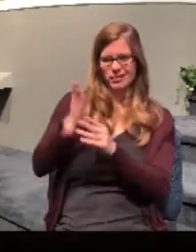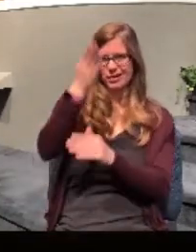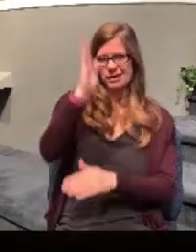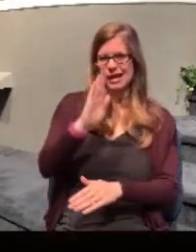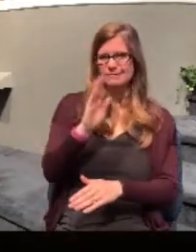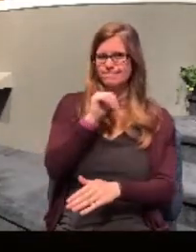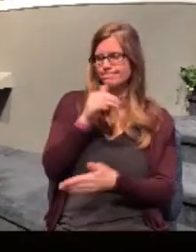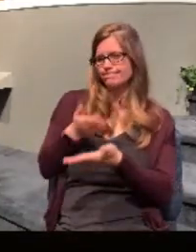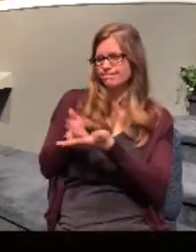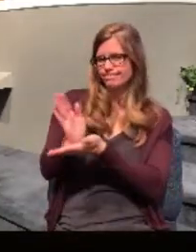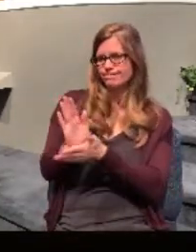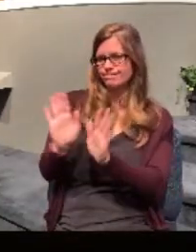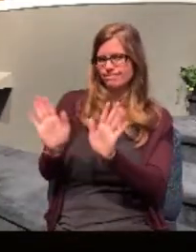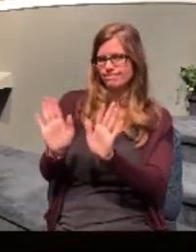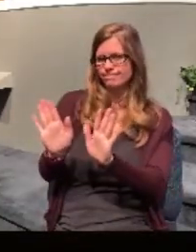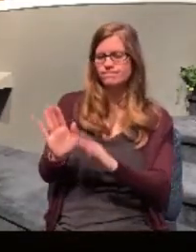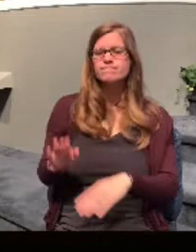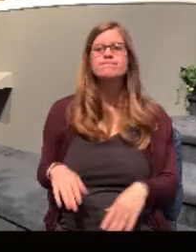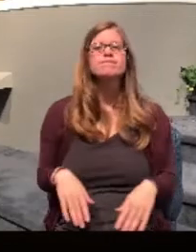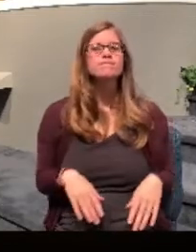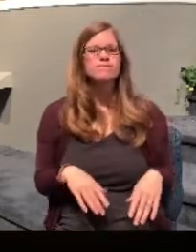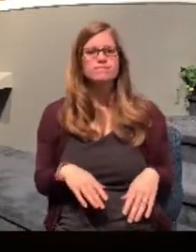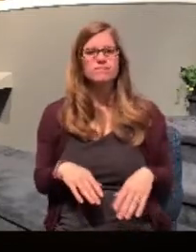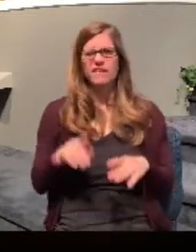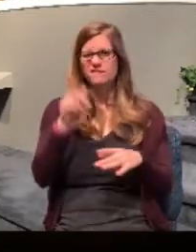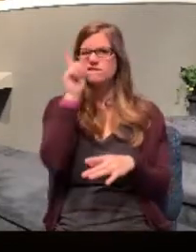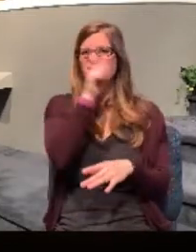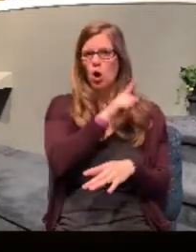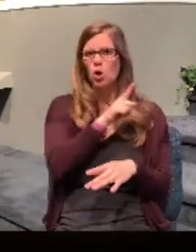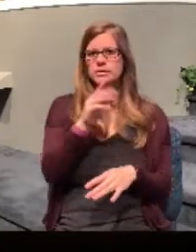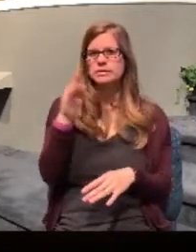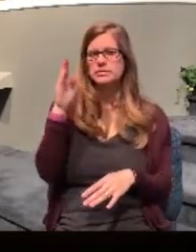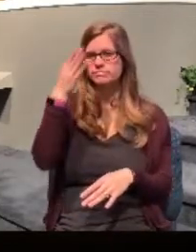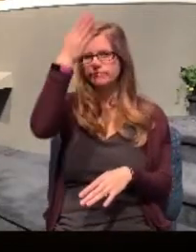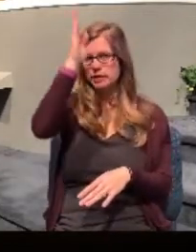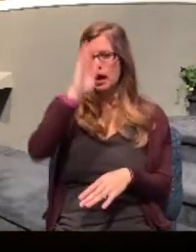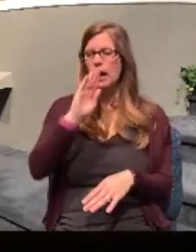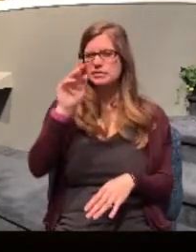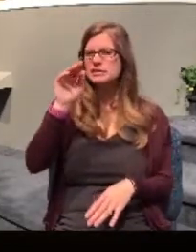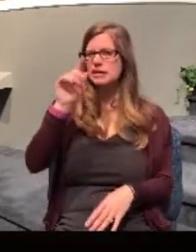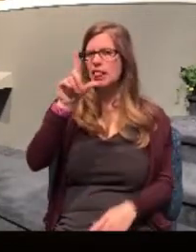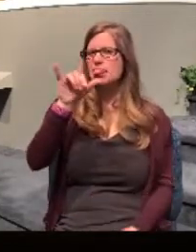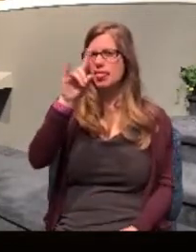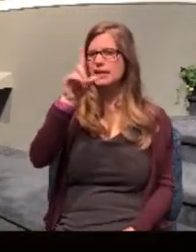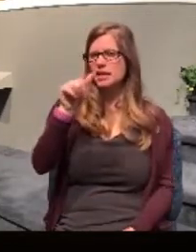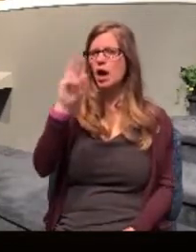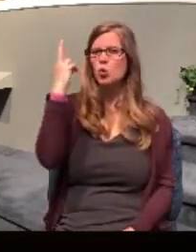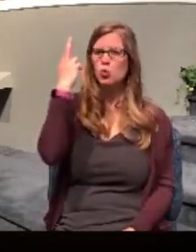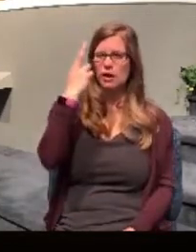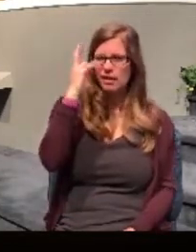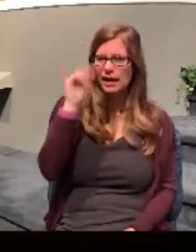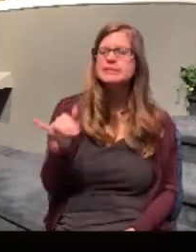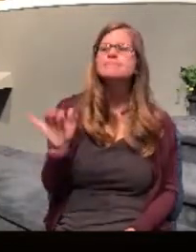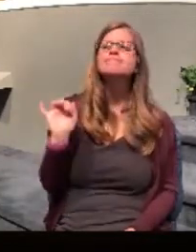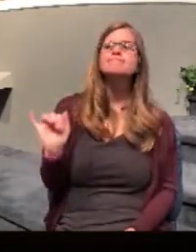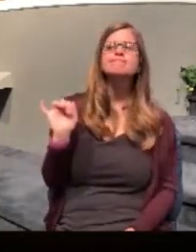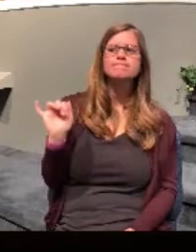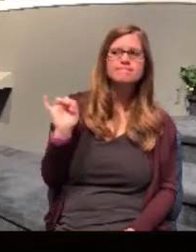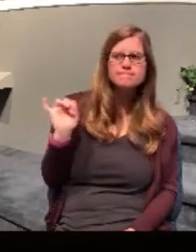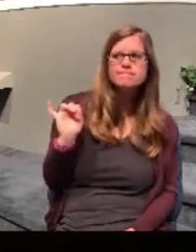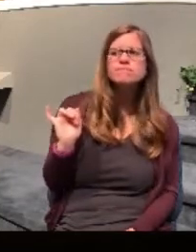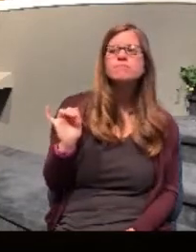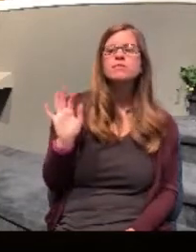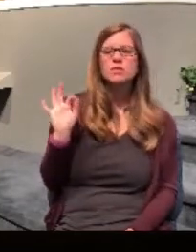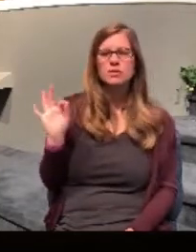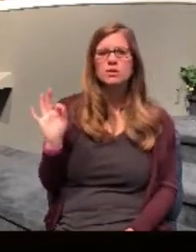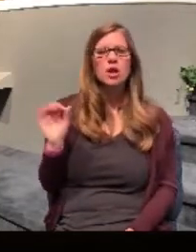of the Greek culture were all false. She had come to the place where she had rejected the worship